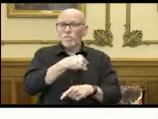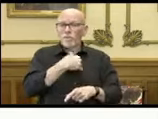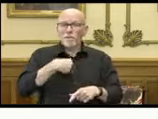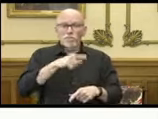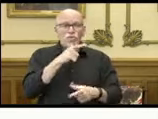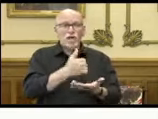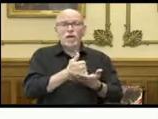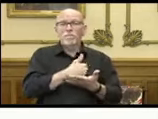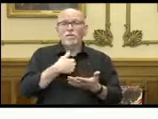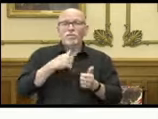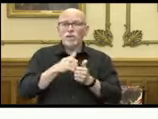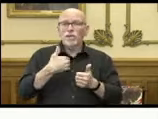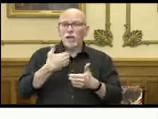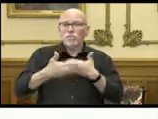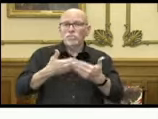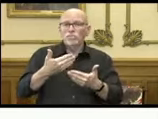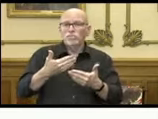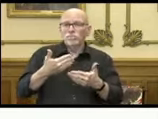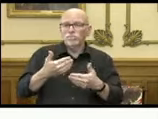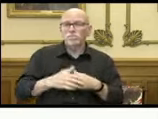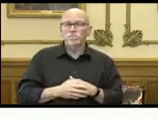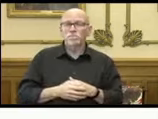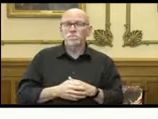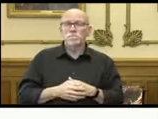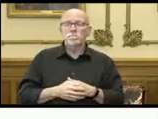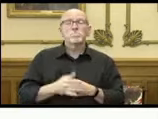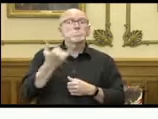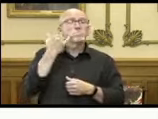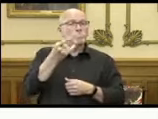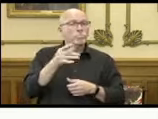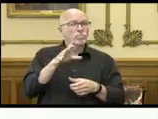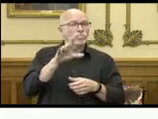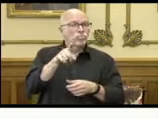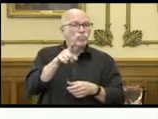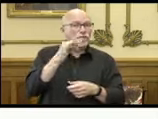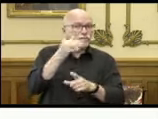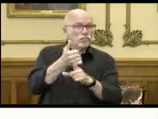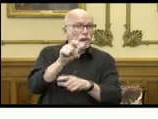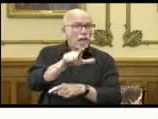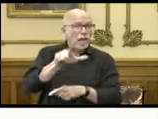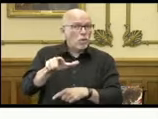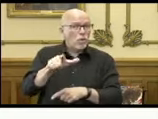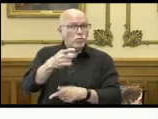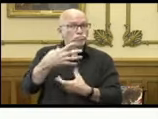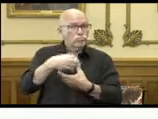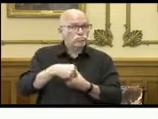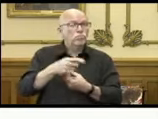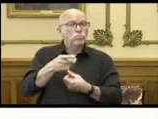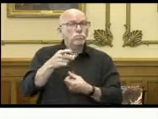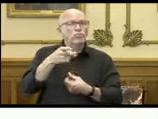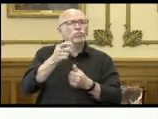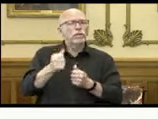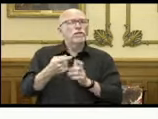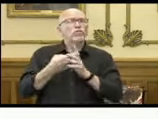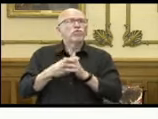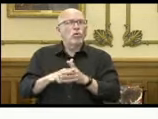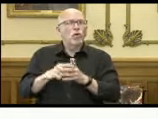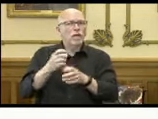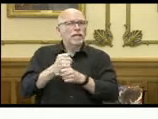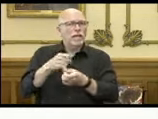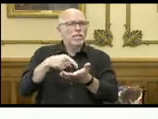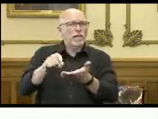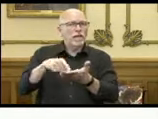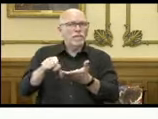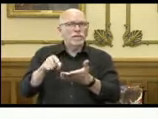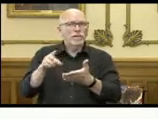application review process. If you are a participating landlord, you may begin to receive payments as